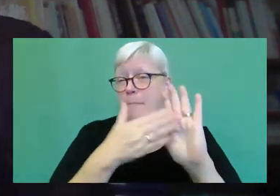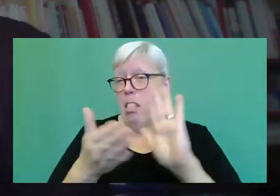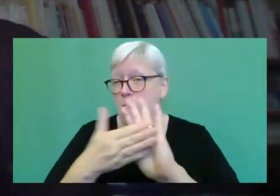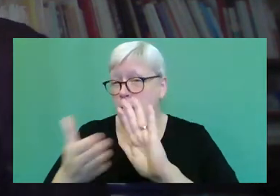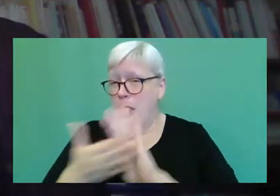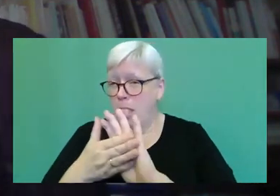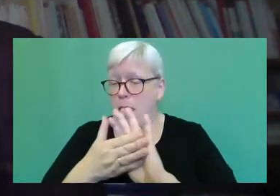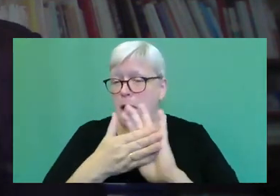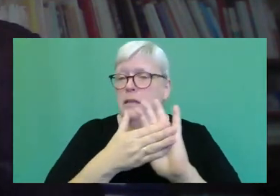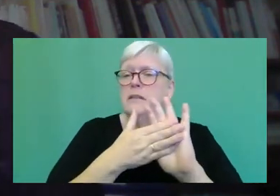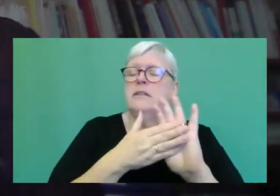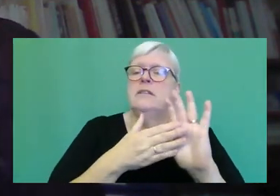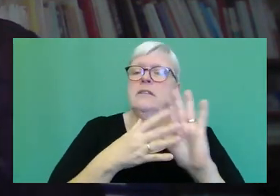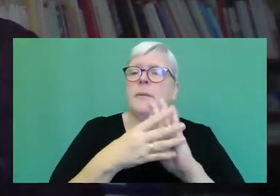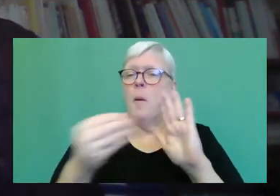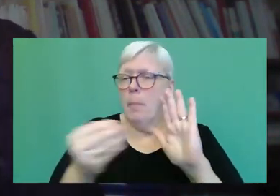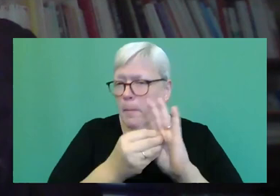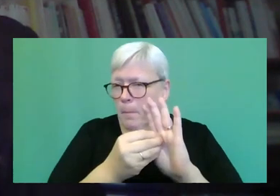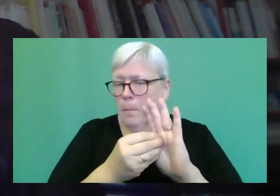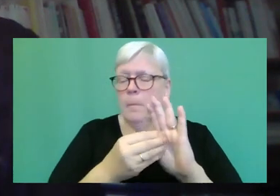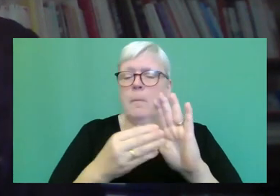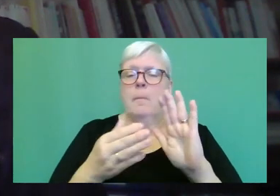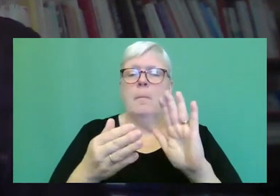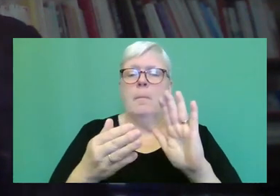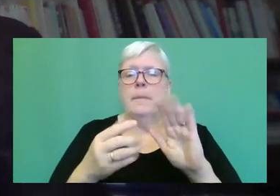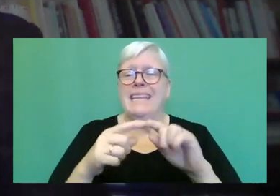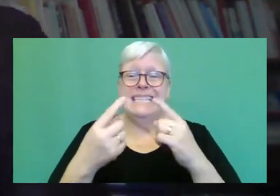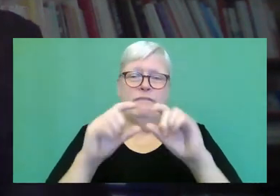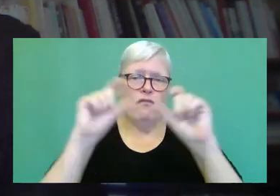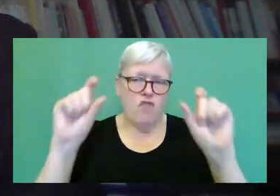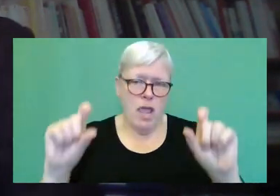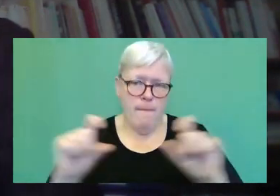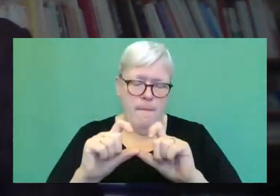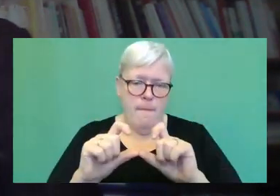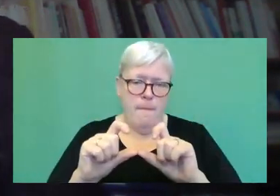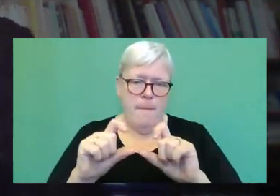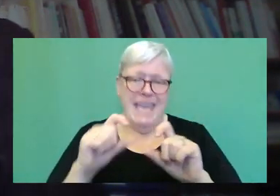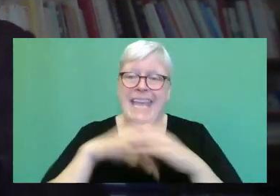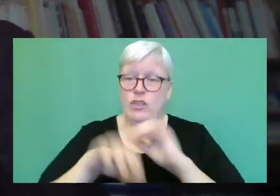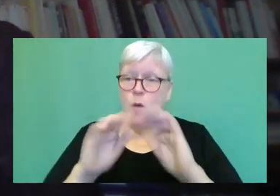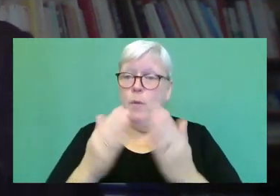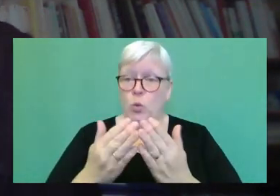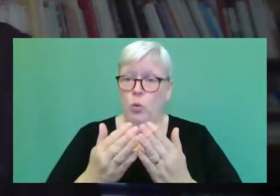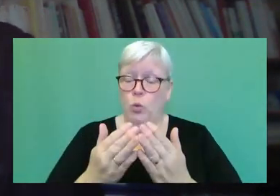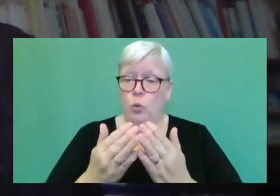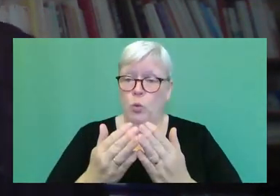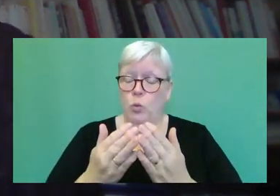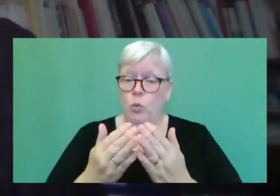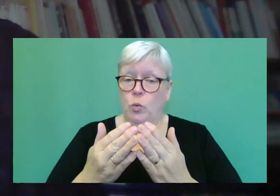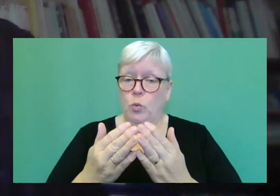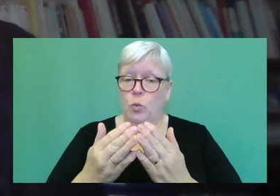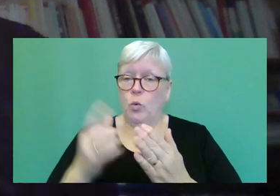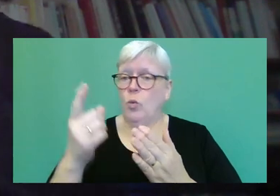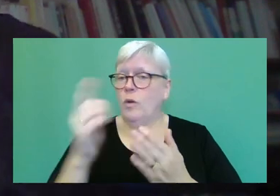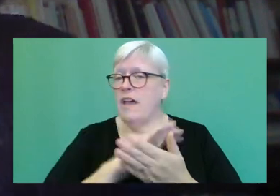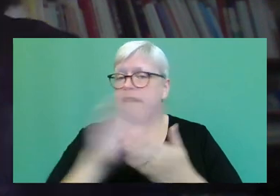frame, not just specific to the novel, but, you know, in the novel, I think it's one of Harriet Sanger's sort of